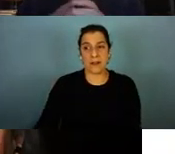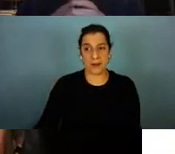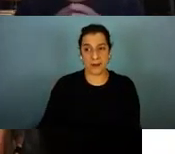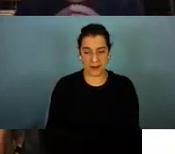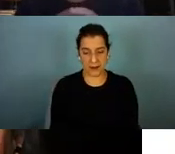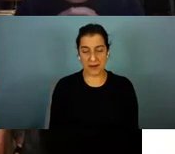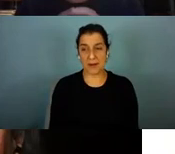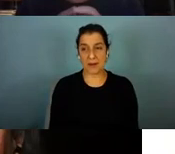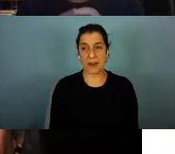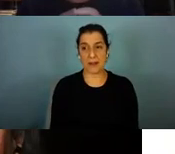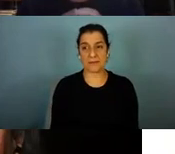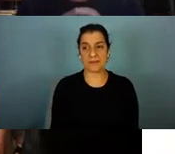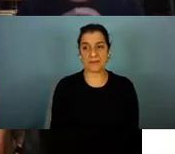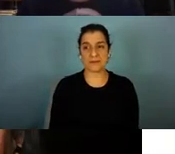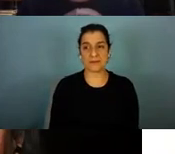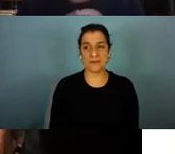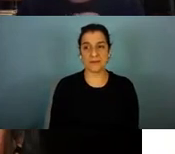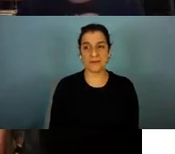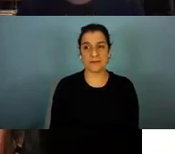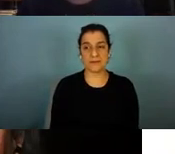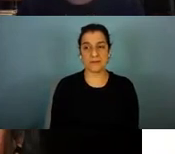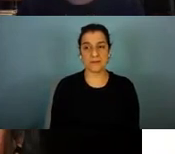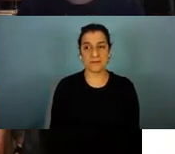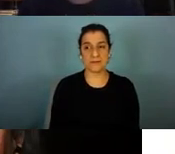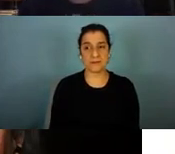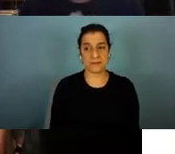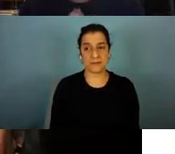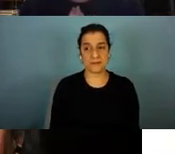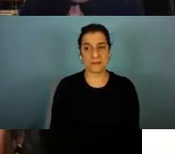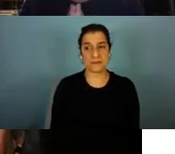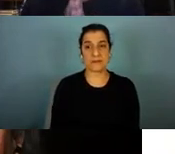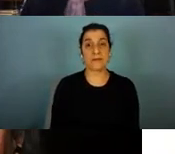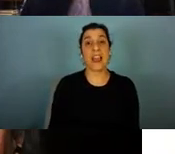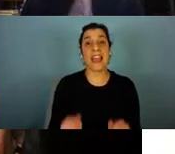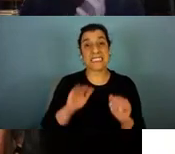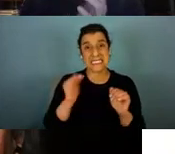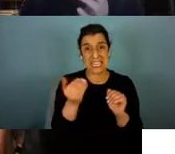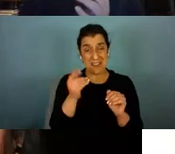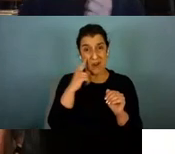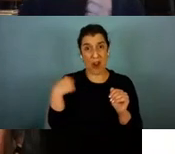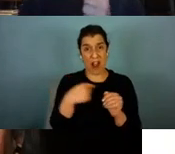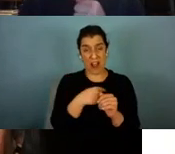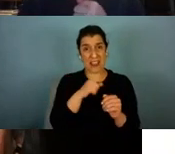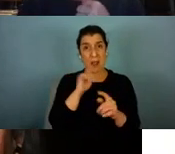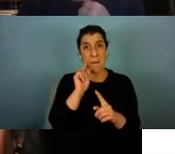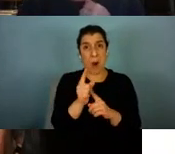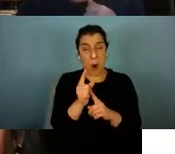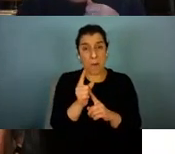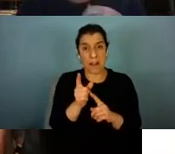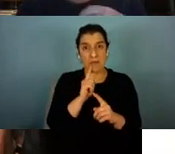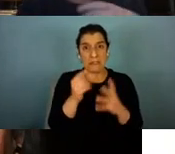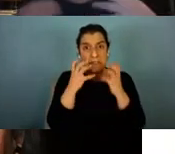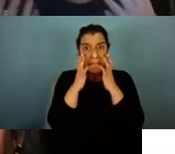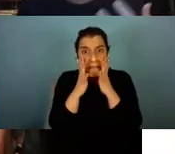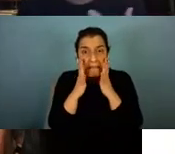seemed to us like it was a moment of dire need for these children so we reached out to deaf